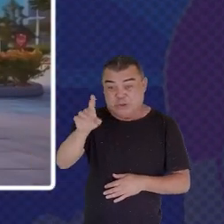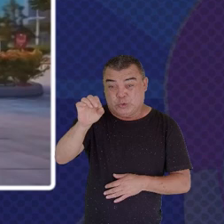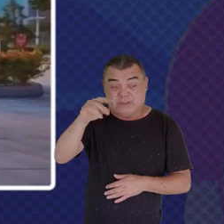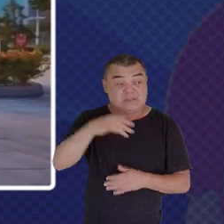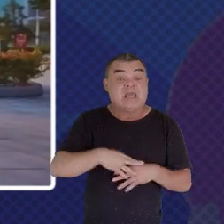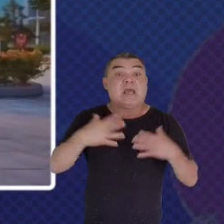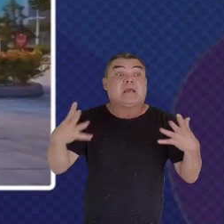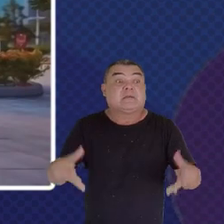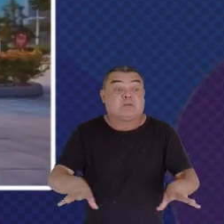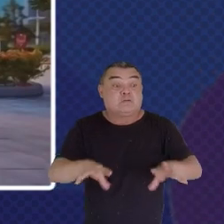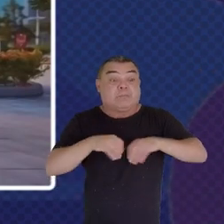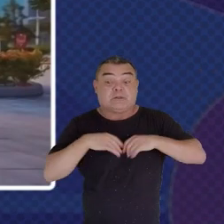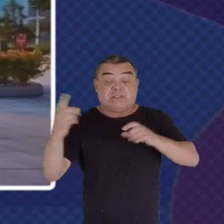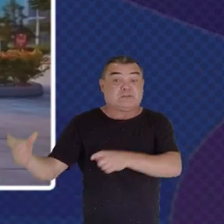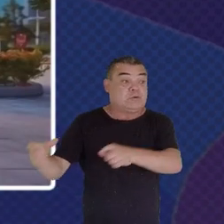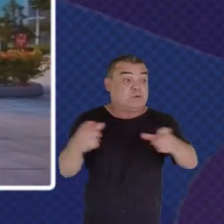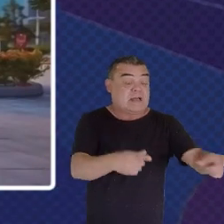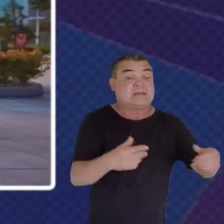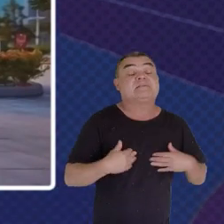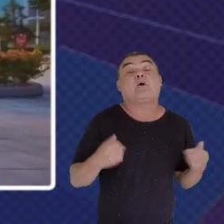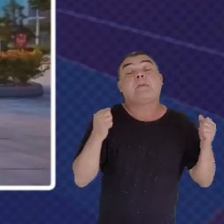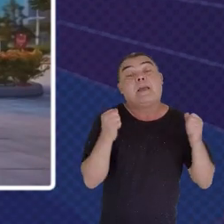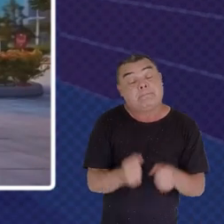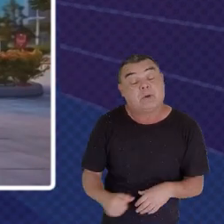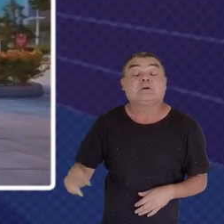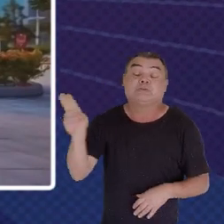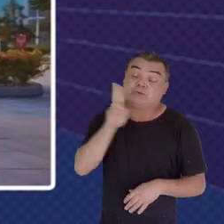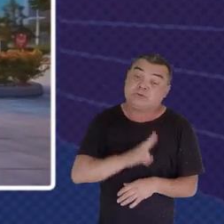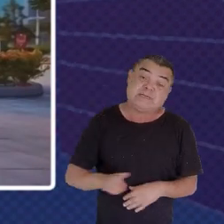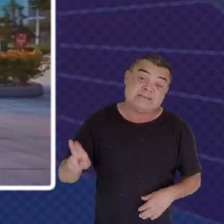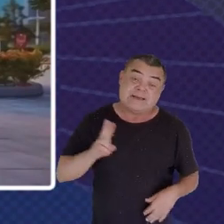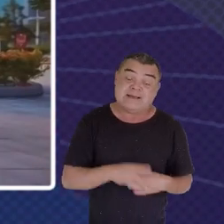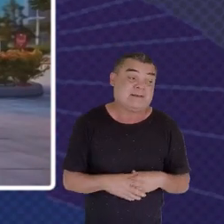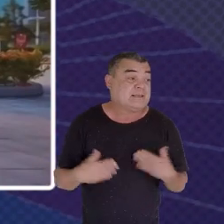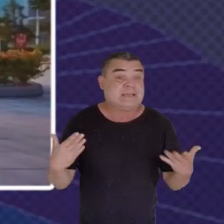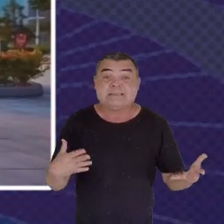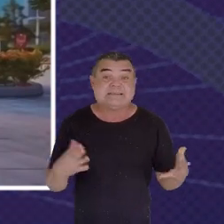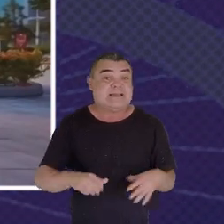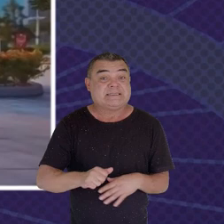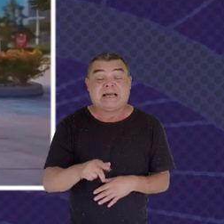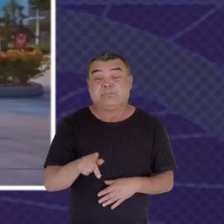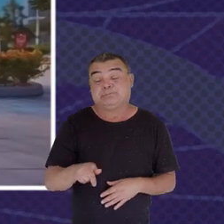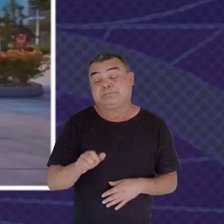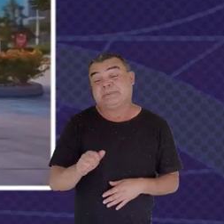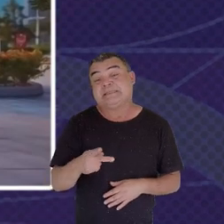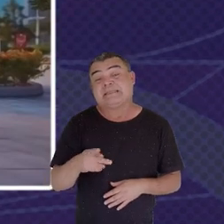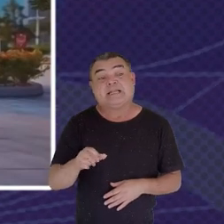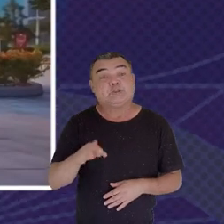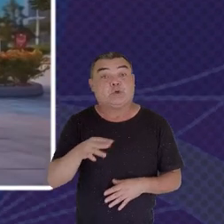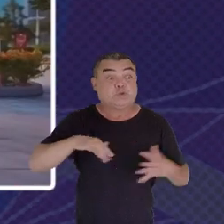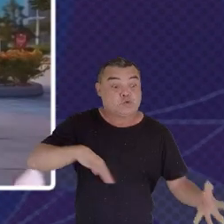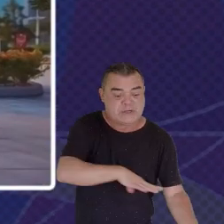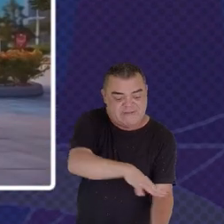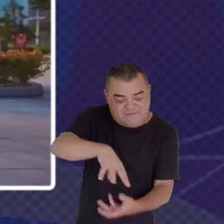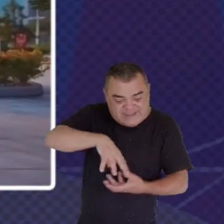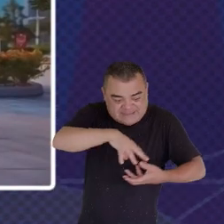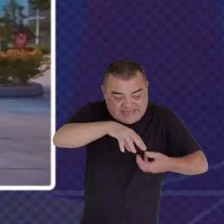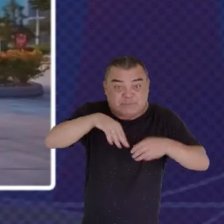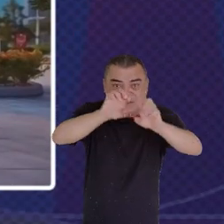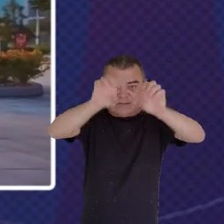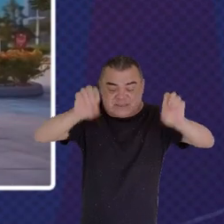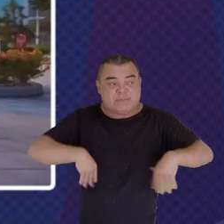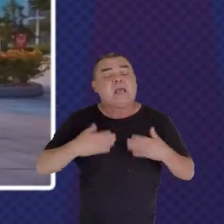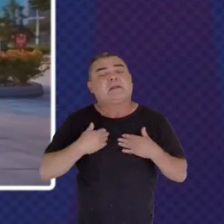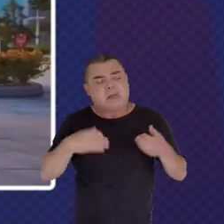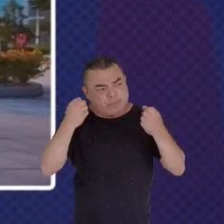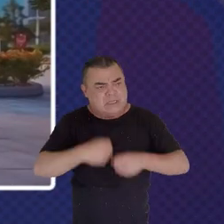be able to use And be These universal adapters For others Right We can set in place Norms and rules That